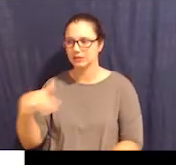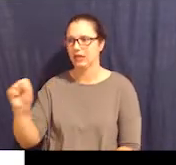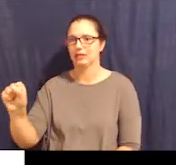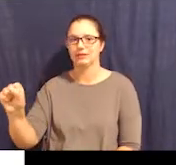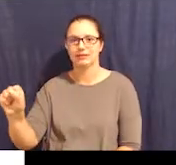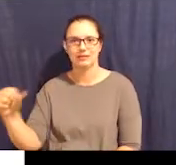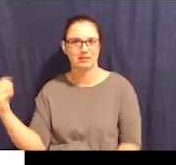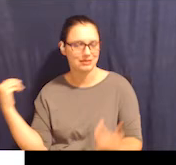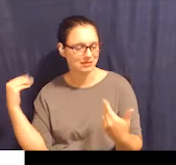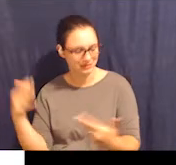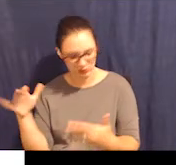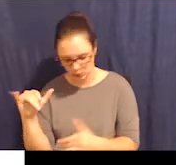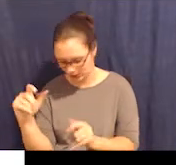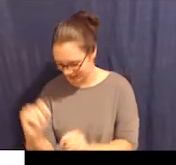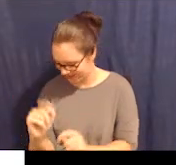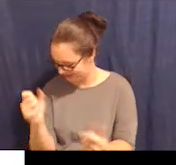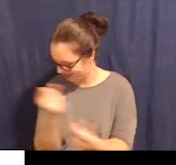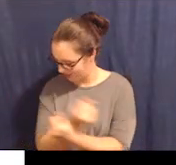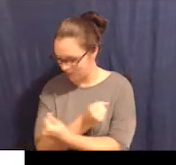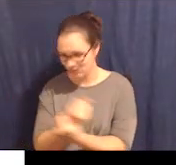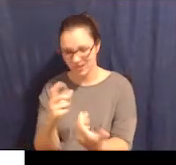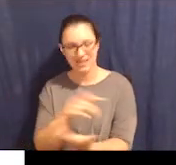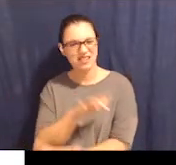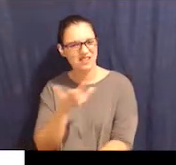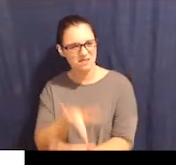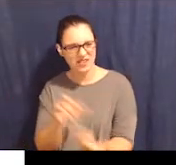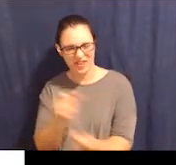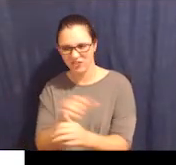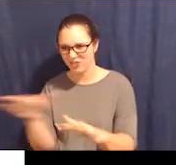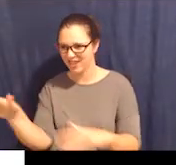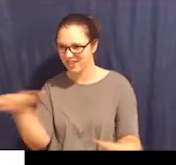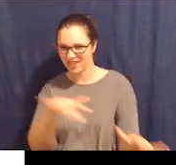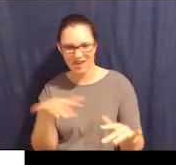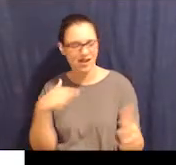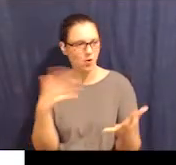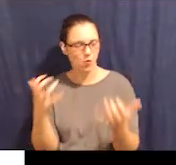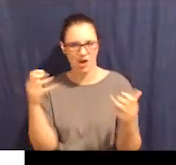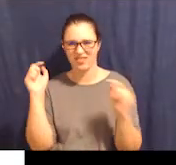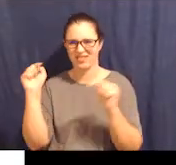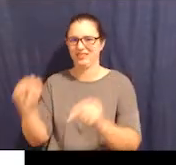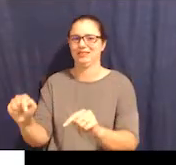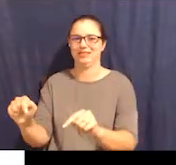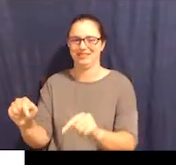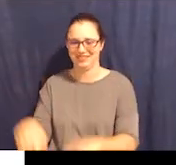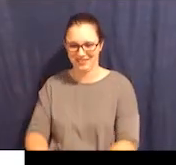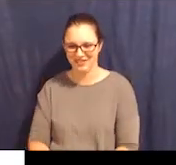like, yes, let's do it. This is everywhere in the middle of everything. I want it.